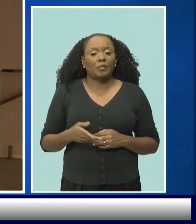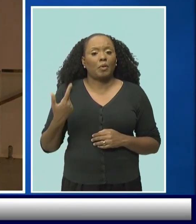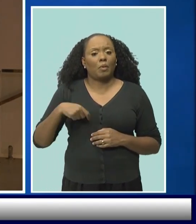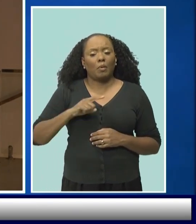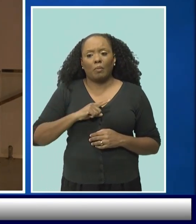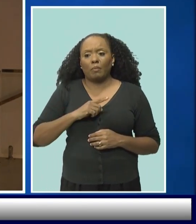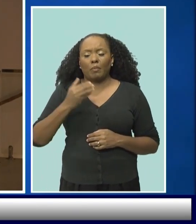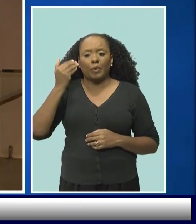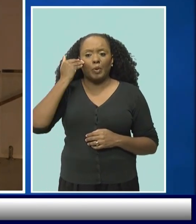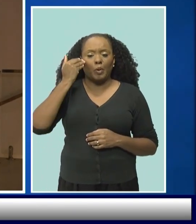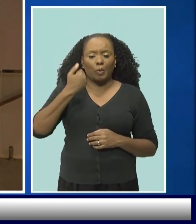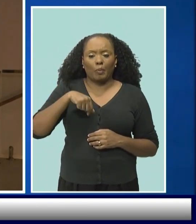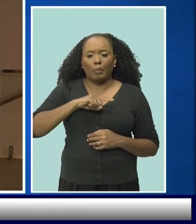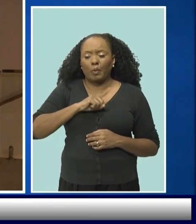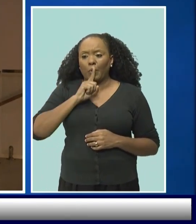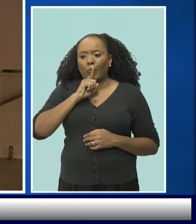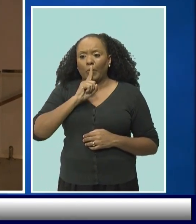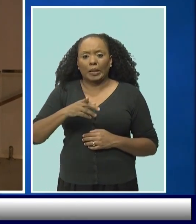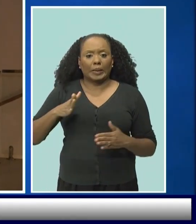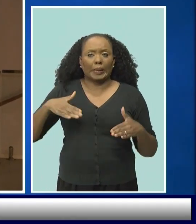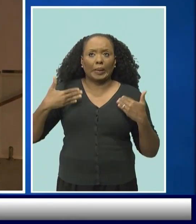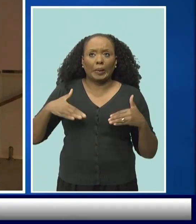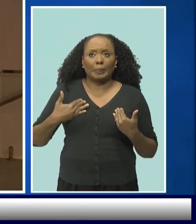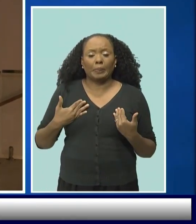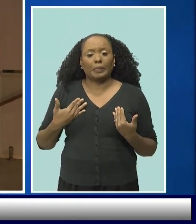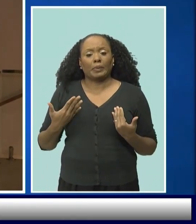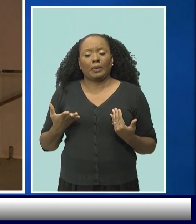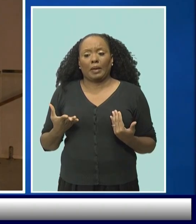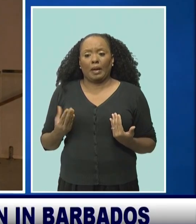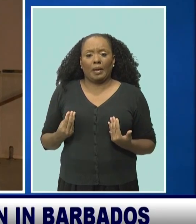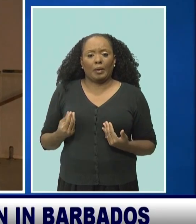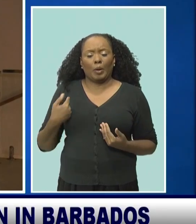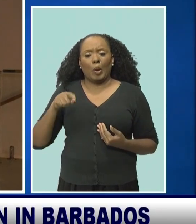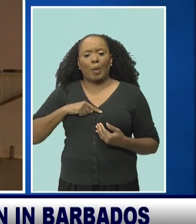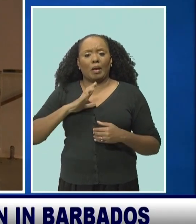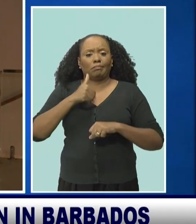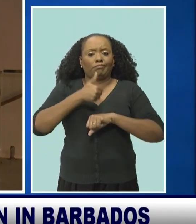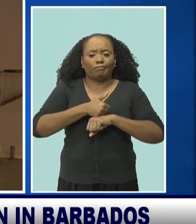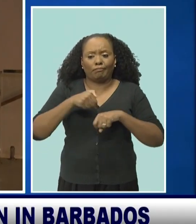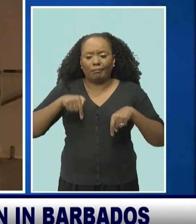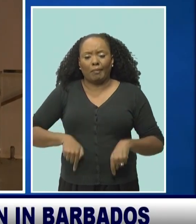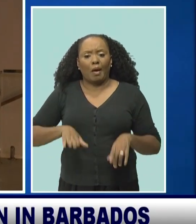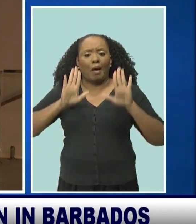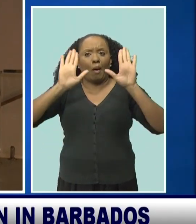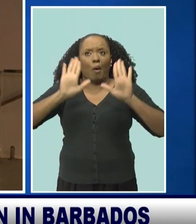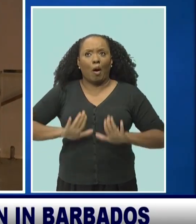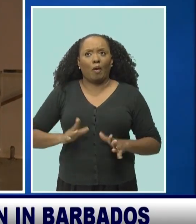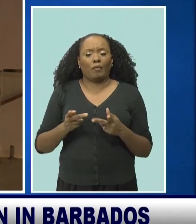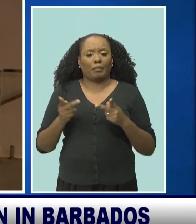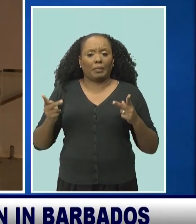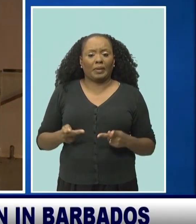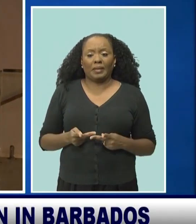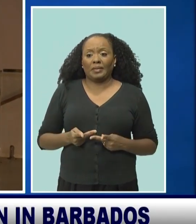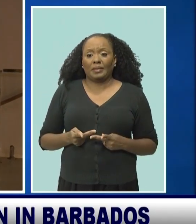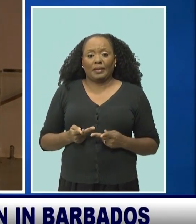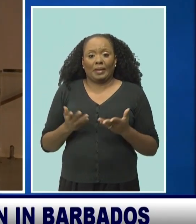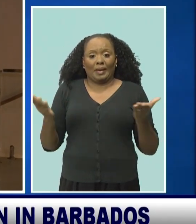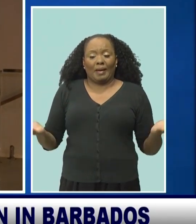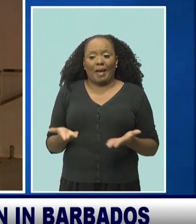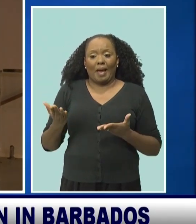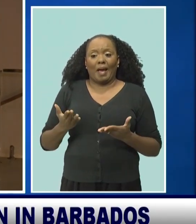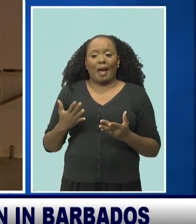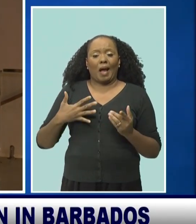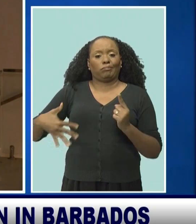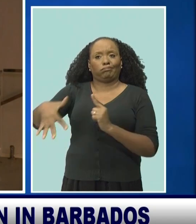to get in them because we're in Barbados. It's a wonderful place to do such a thing. The setting here, particularly